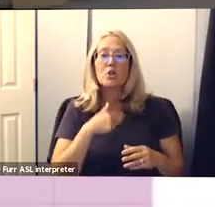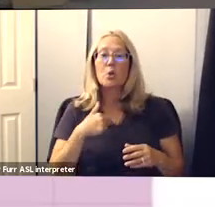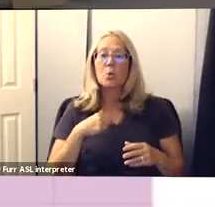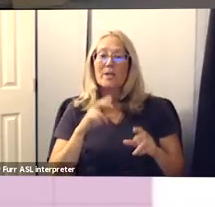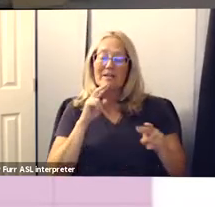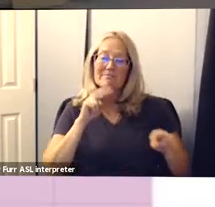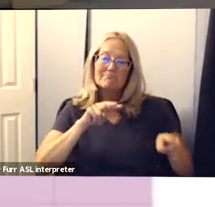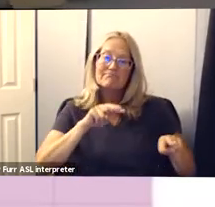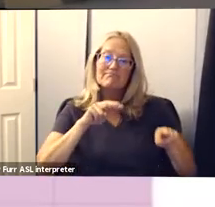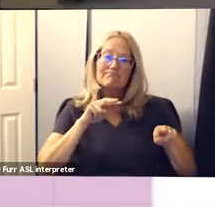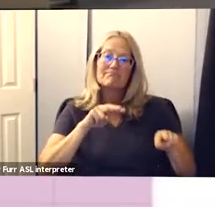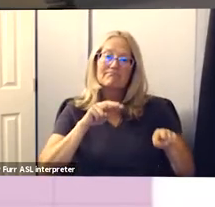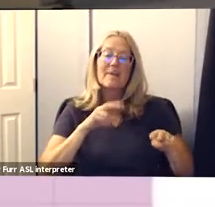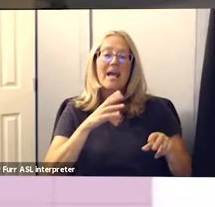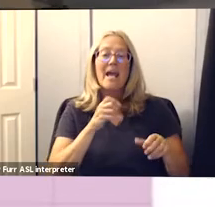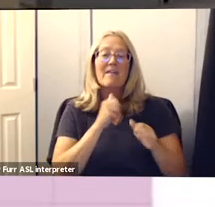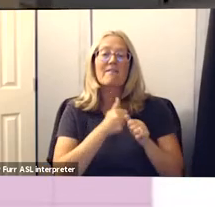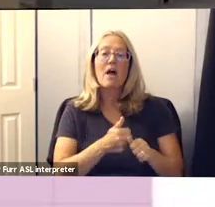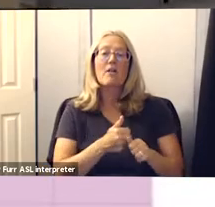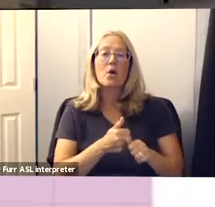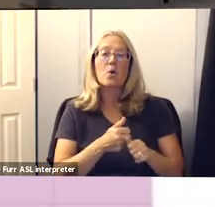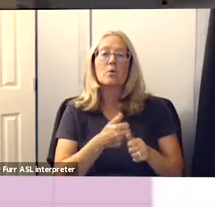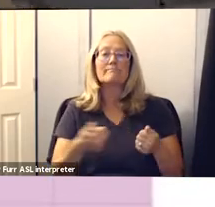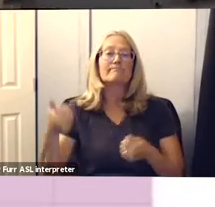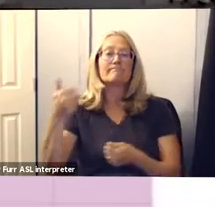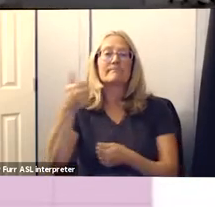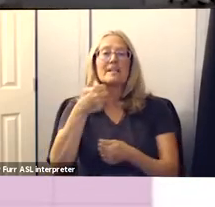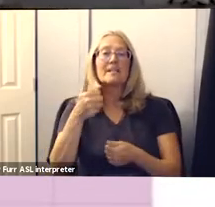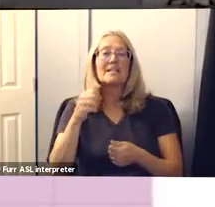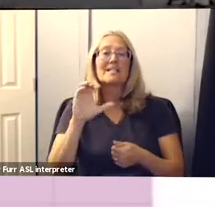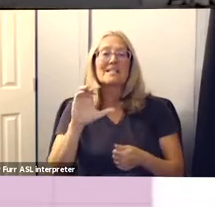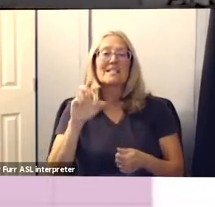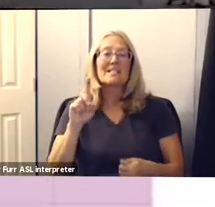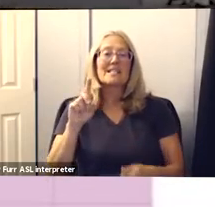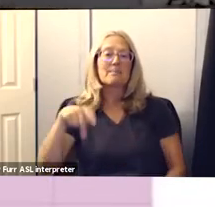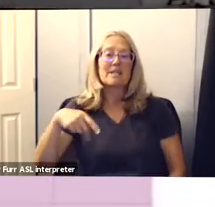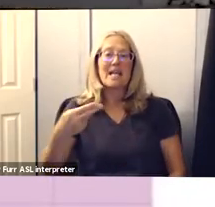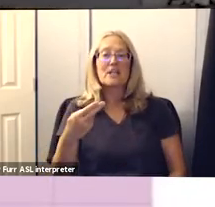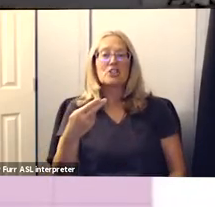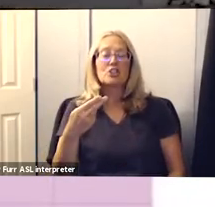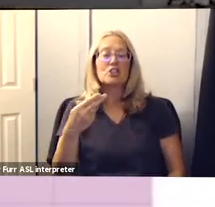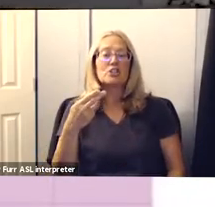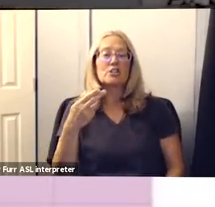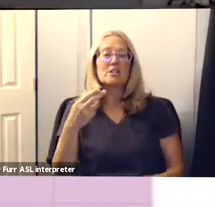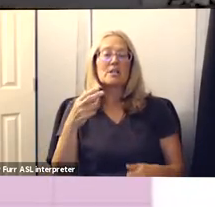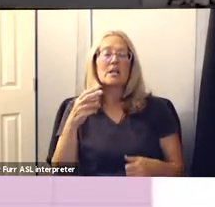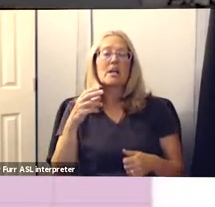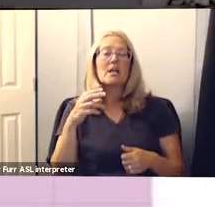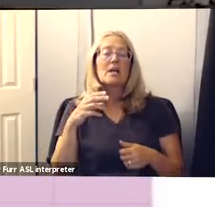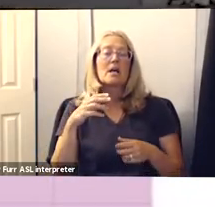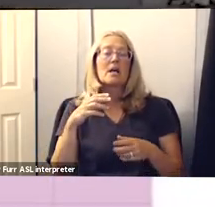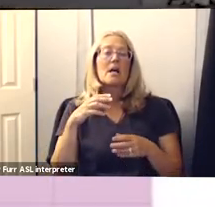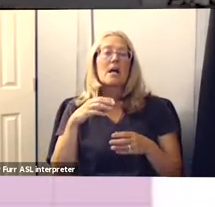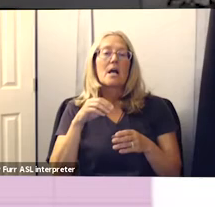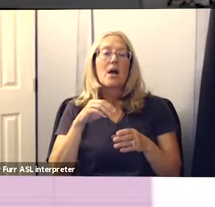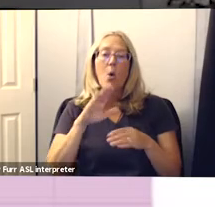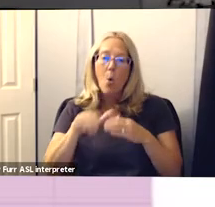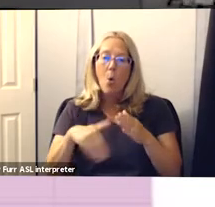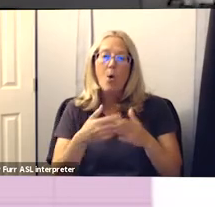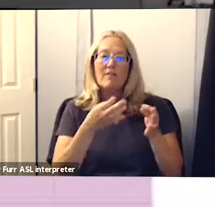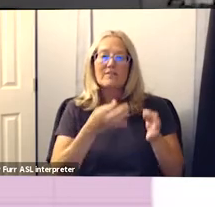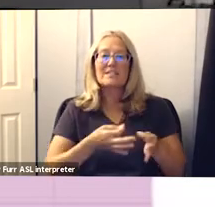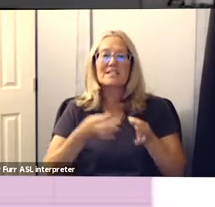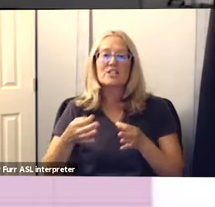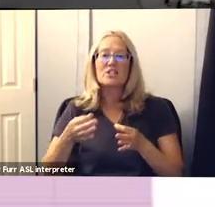and as always follow the guidelines of cdph and santa our public health in all of our decision making